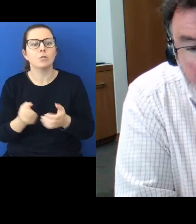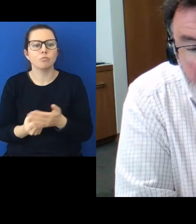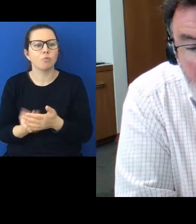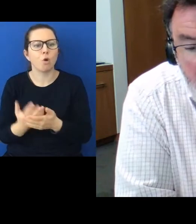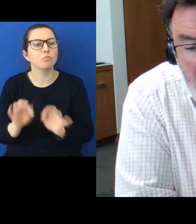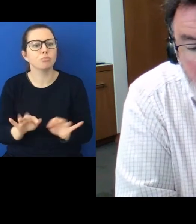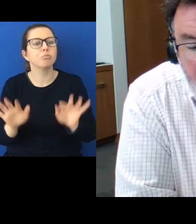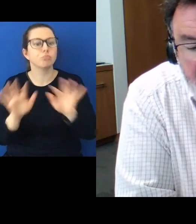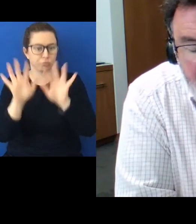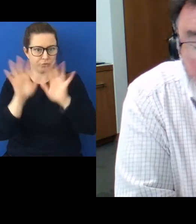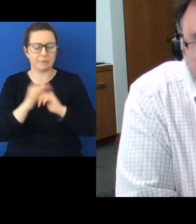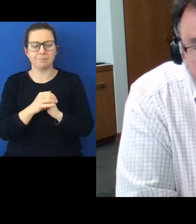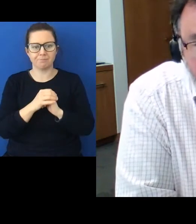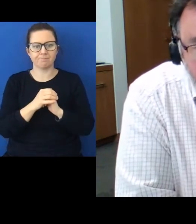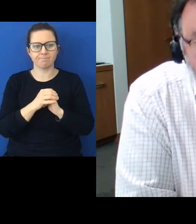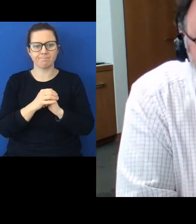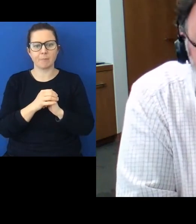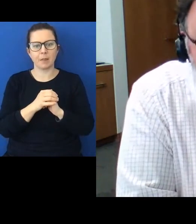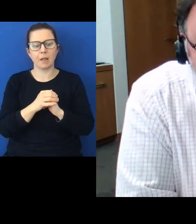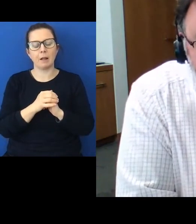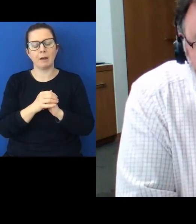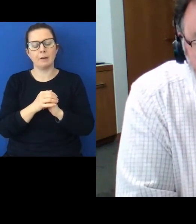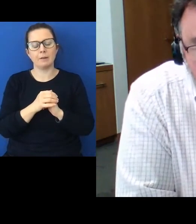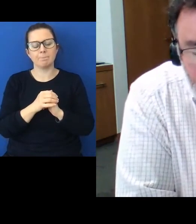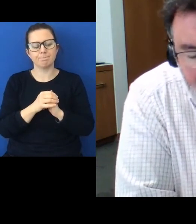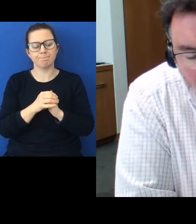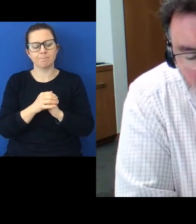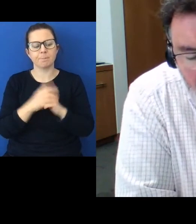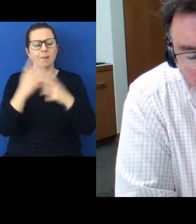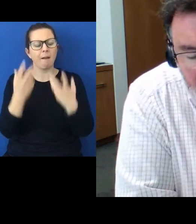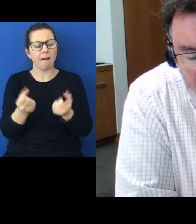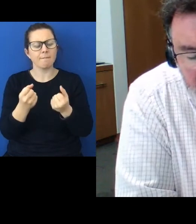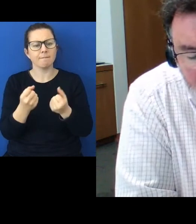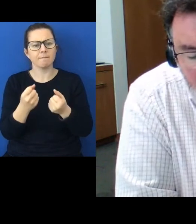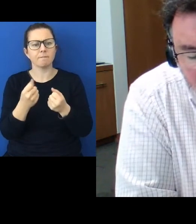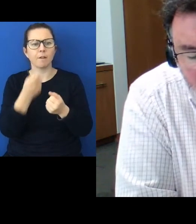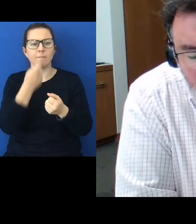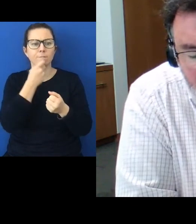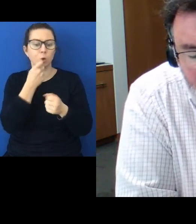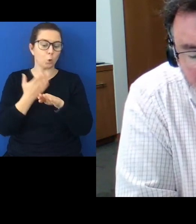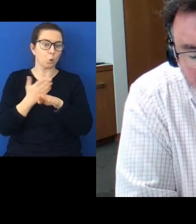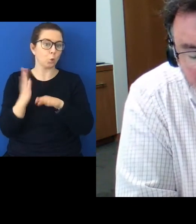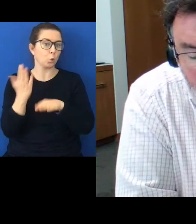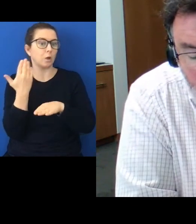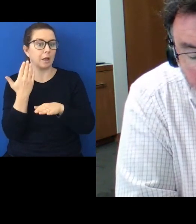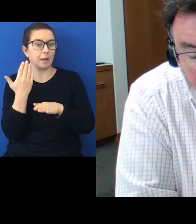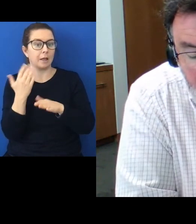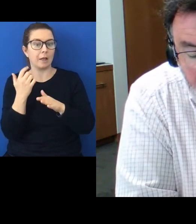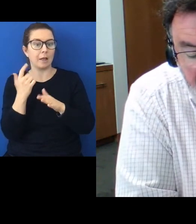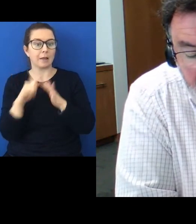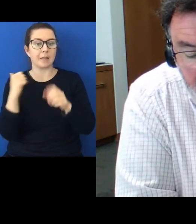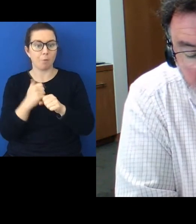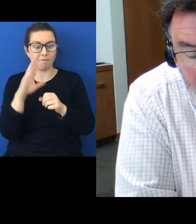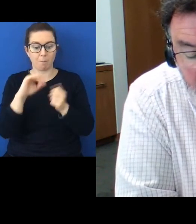Now, there are lots of, well, not lots, there are a few modern examples of partnerships in operation